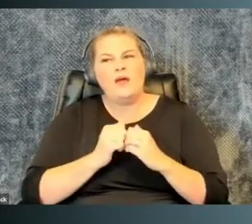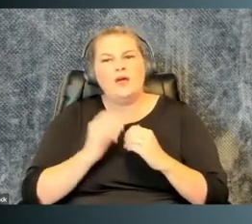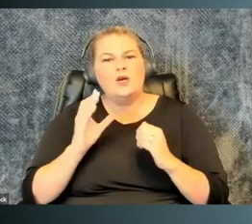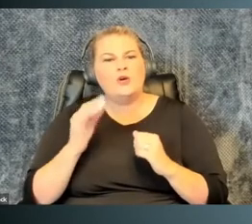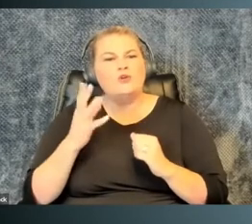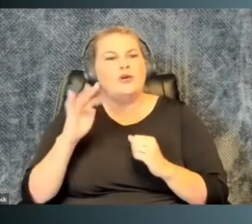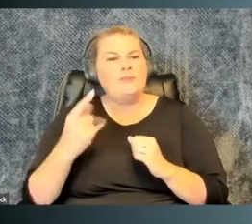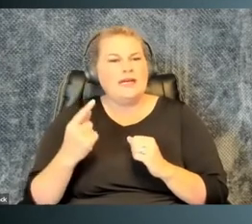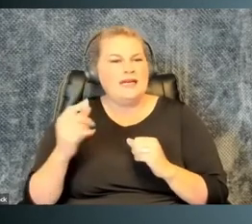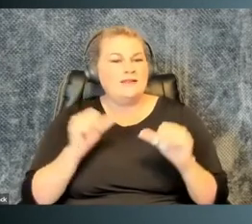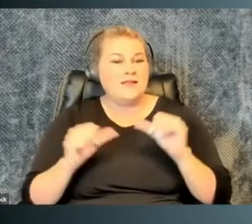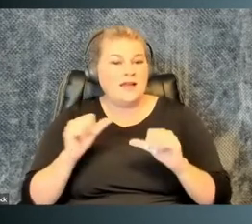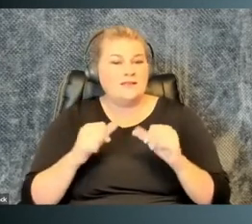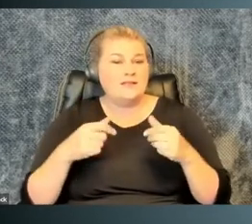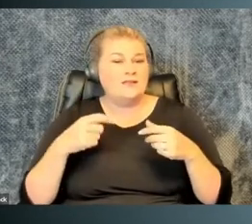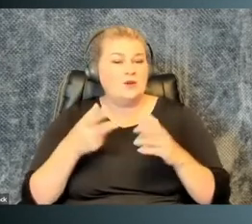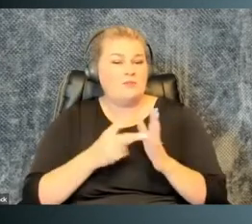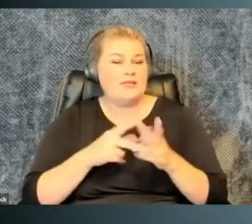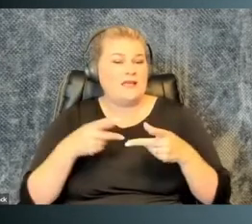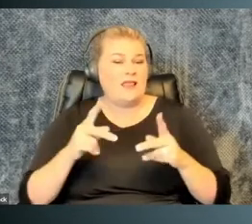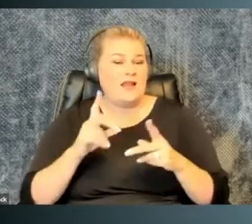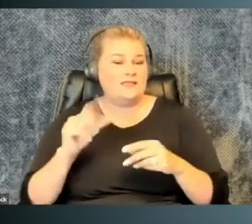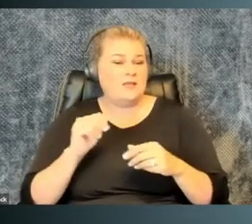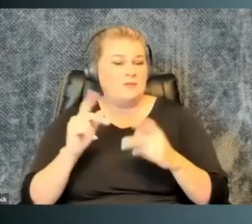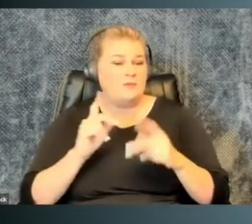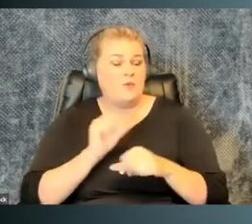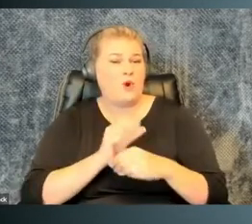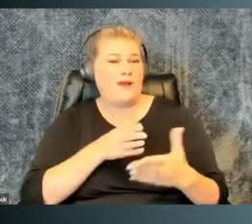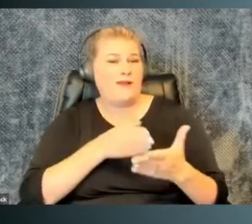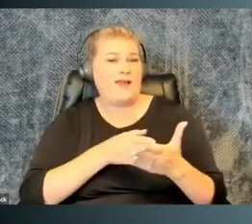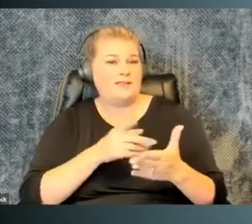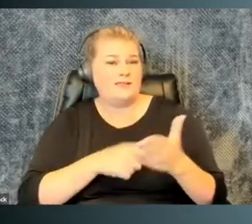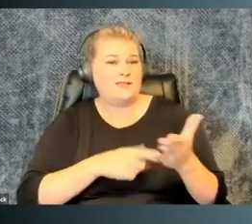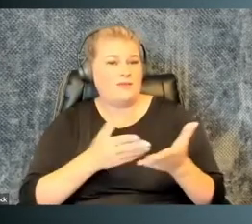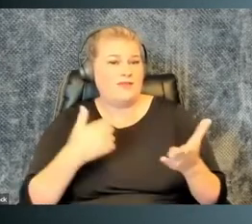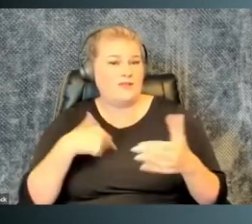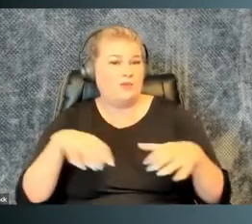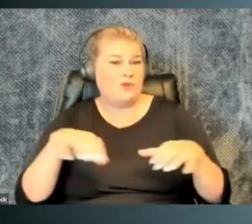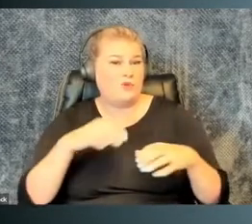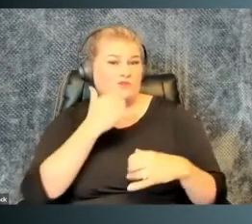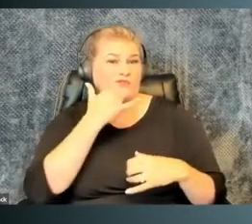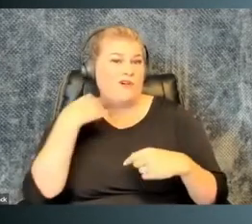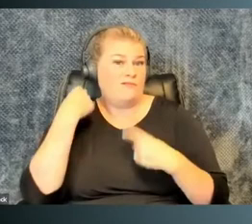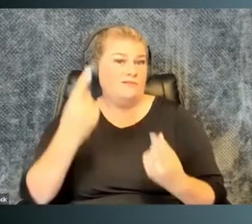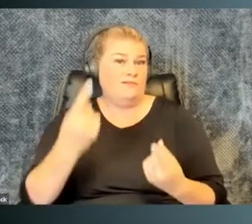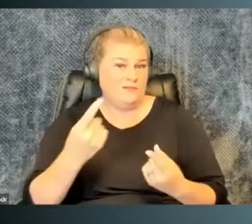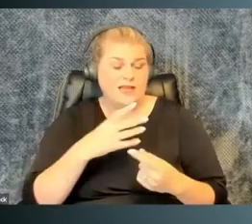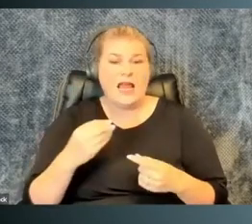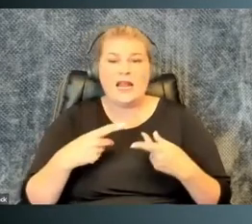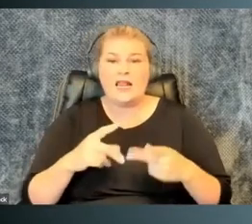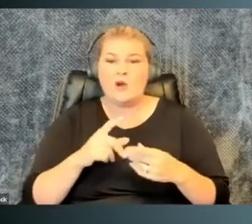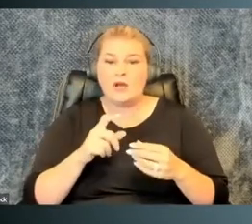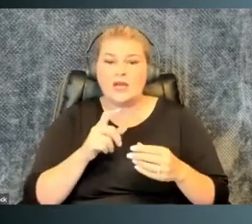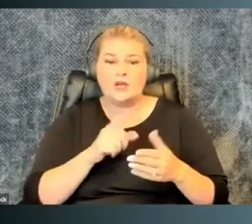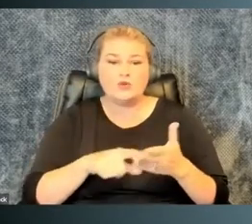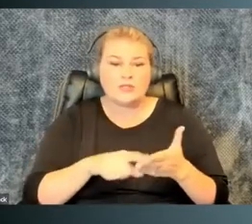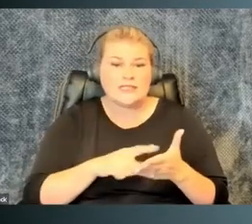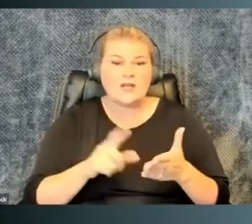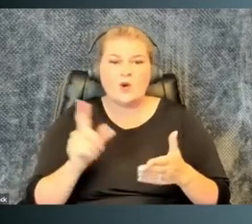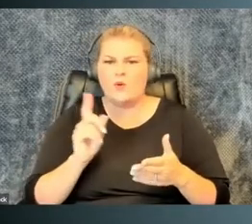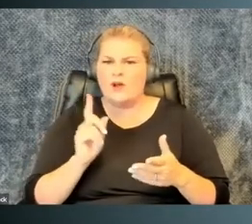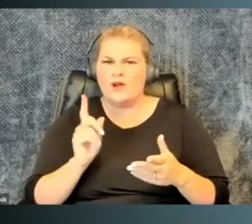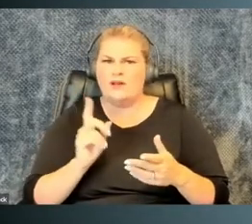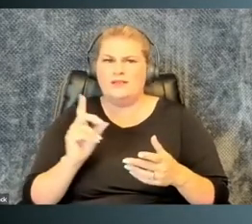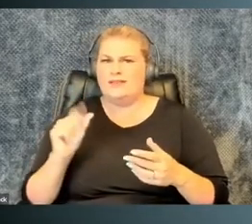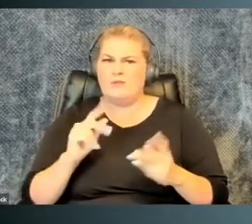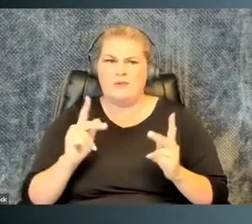I think also of the way in which cripping the sciences means letting disabled people work against some of the things we've been doing wrong in the sciences and